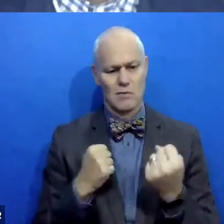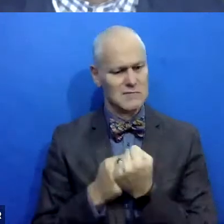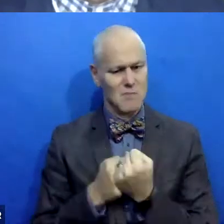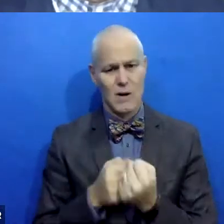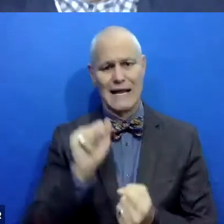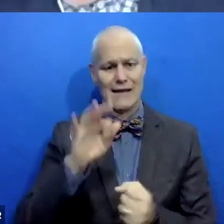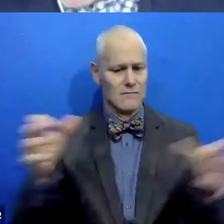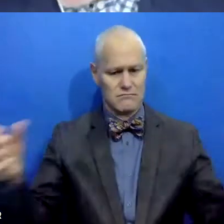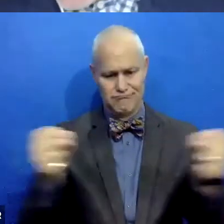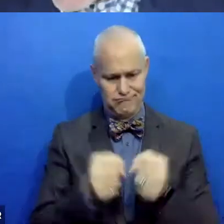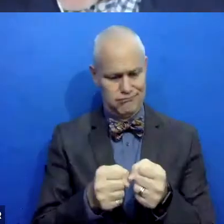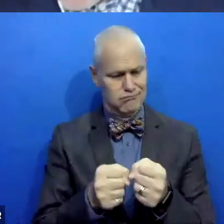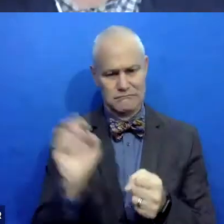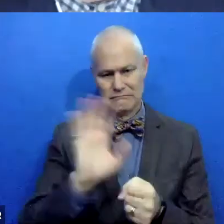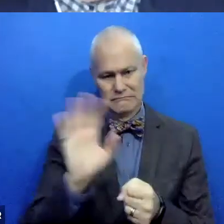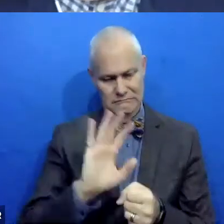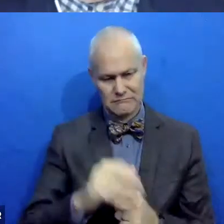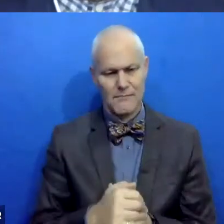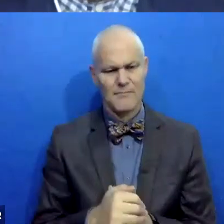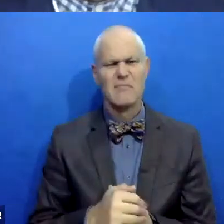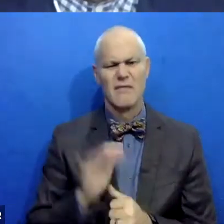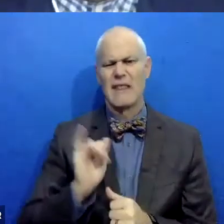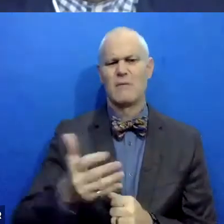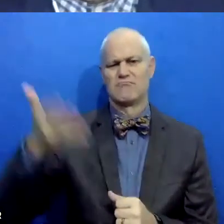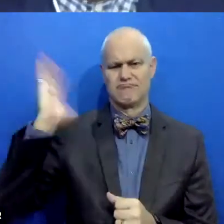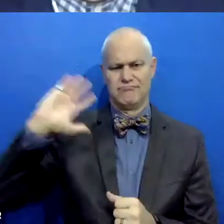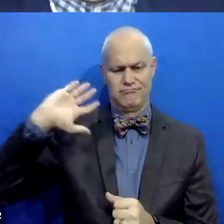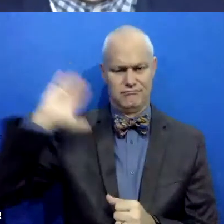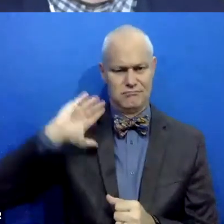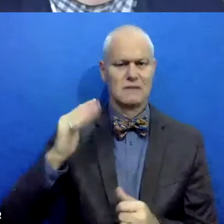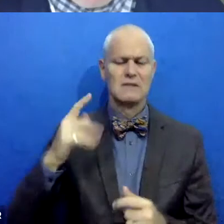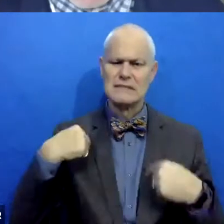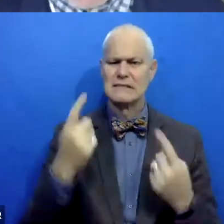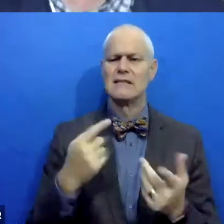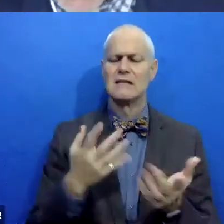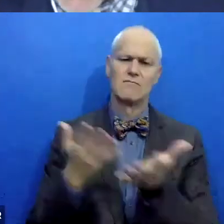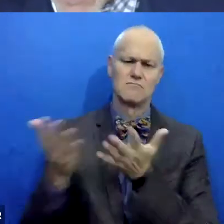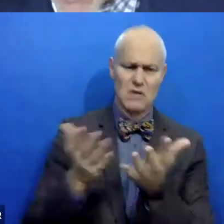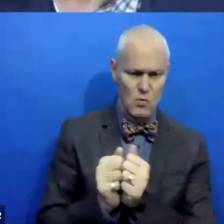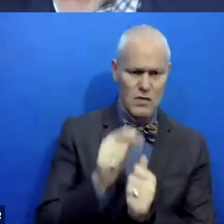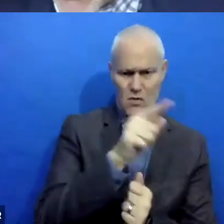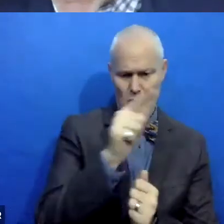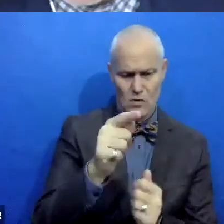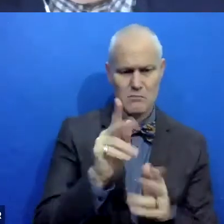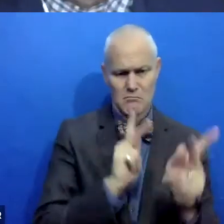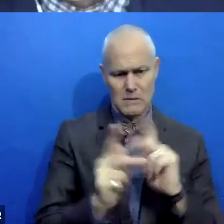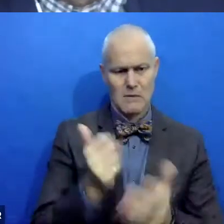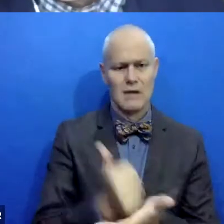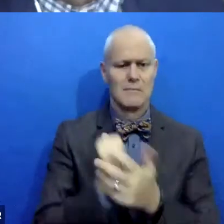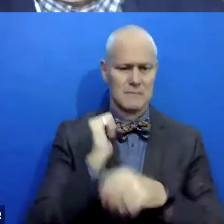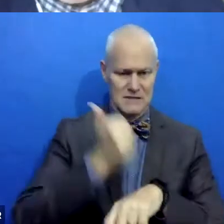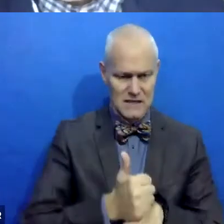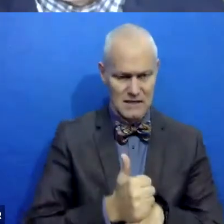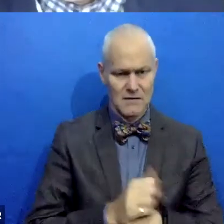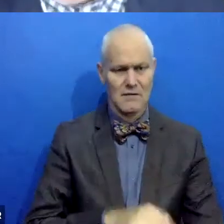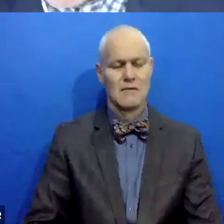you do that. Um, that was a while ago. I've talked to some of those folks since then. I, a mad experience tells me some of